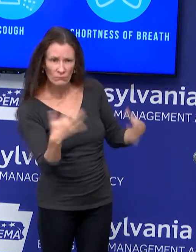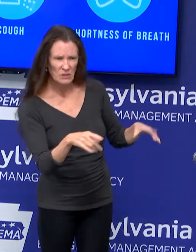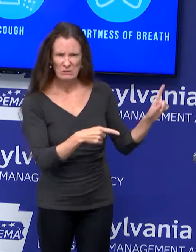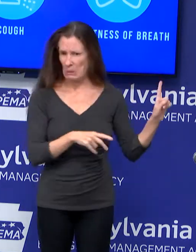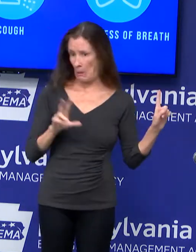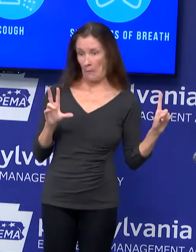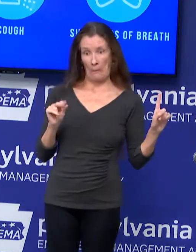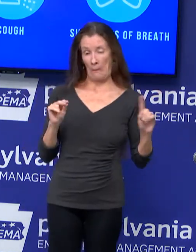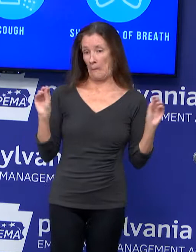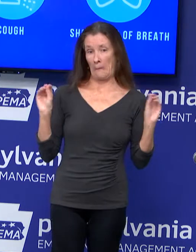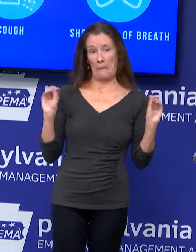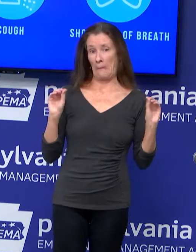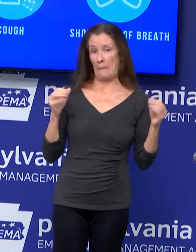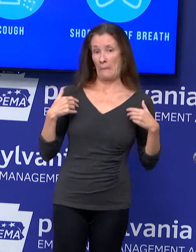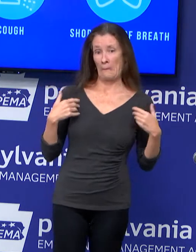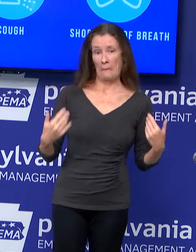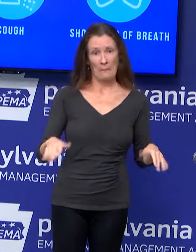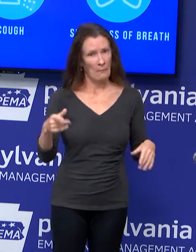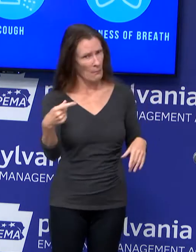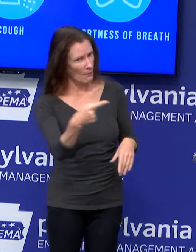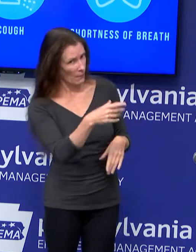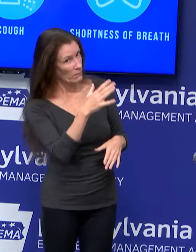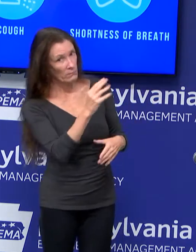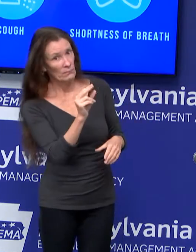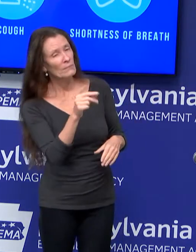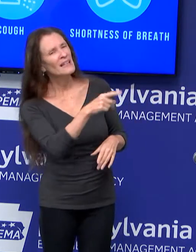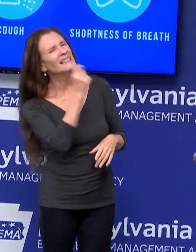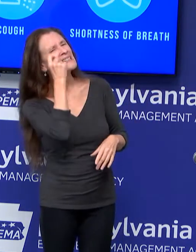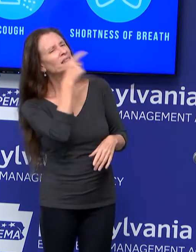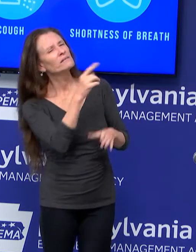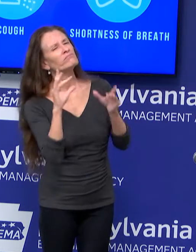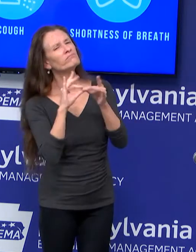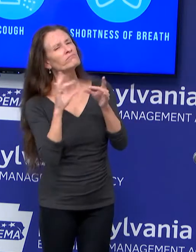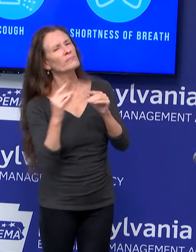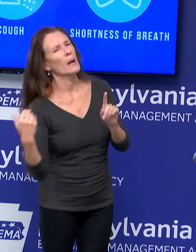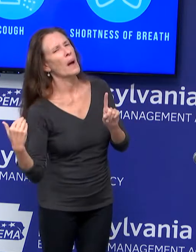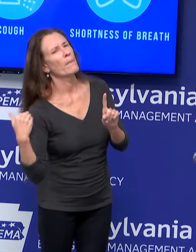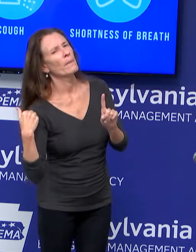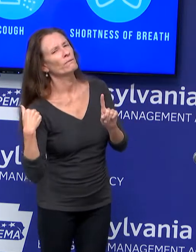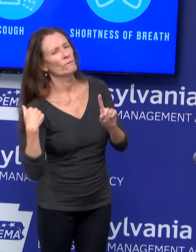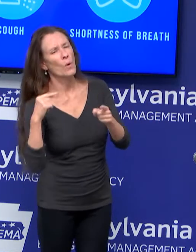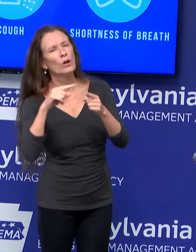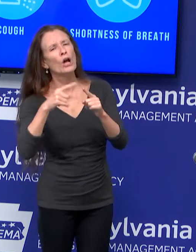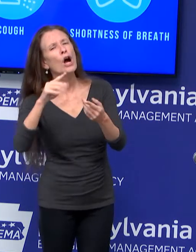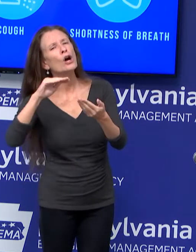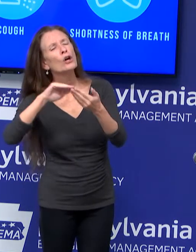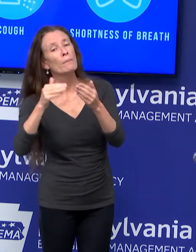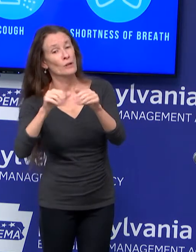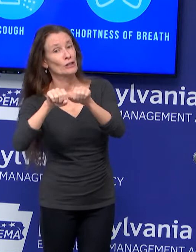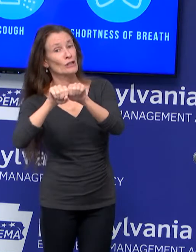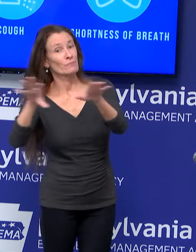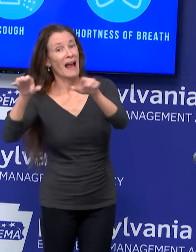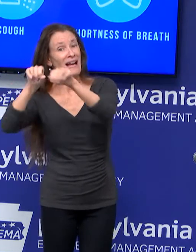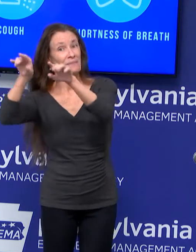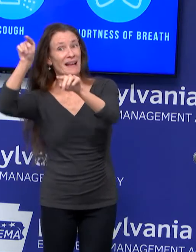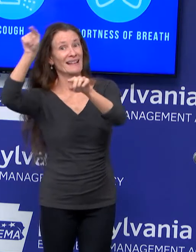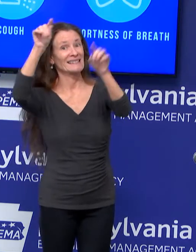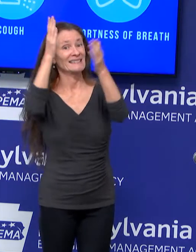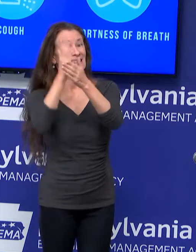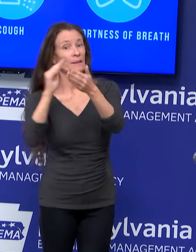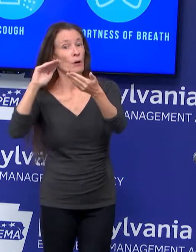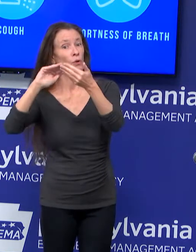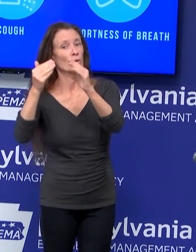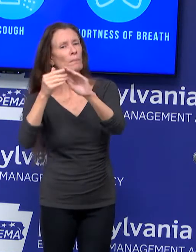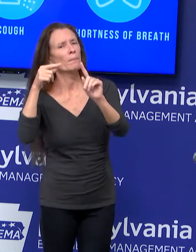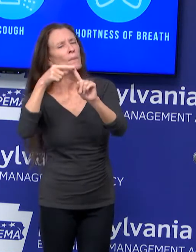And if I could follow up. You've talked in the past about community spread of COVID-19. Can you be more